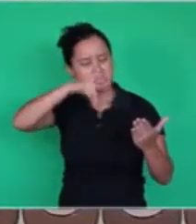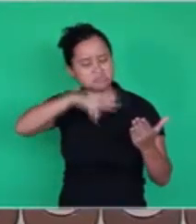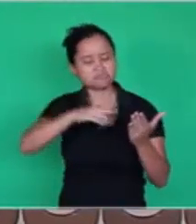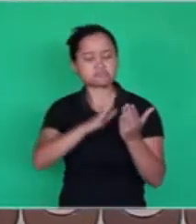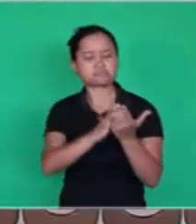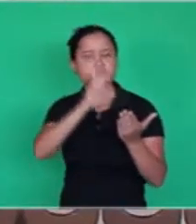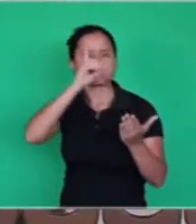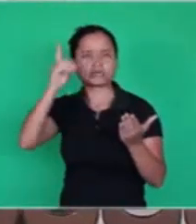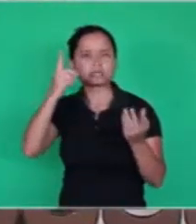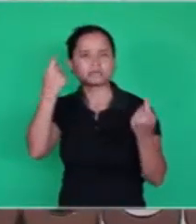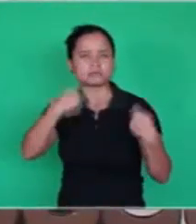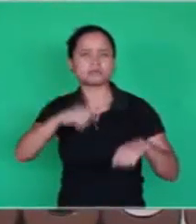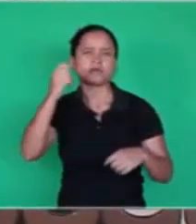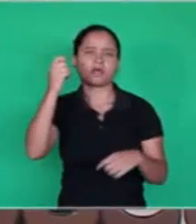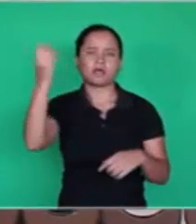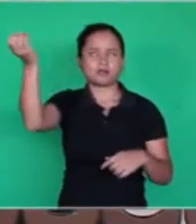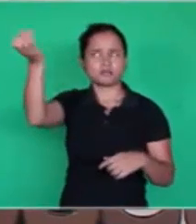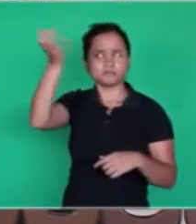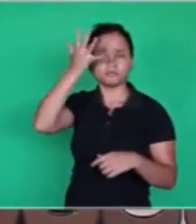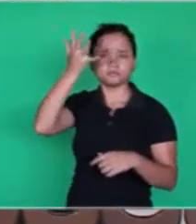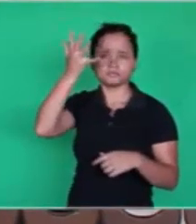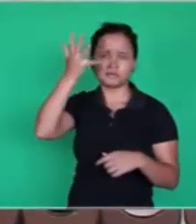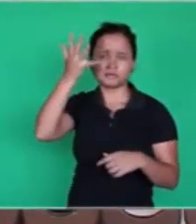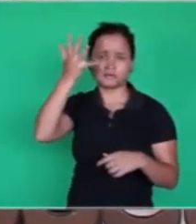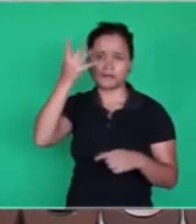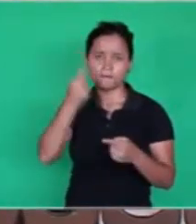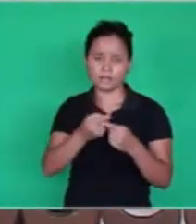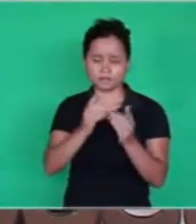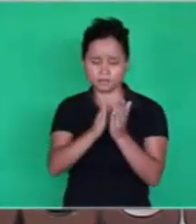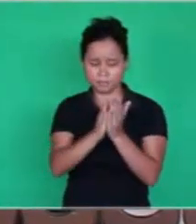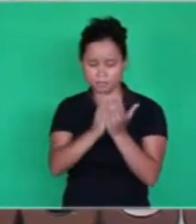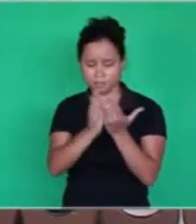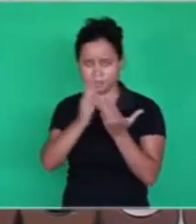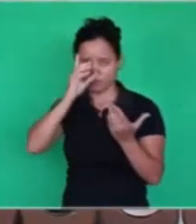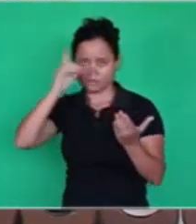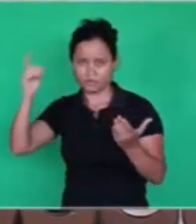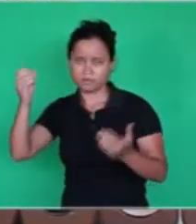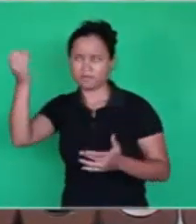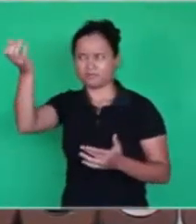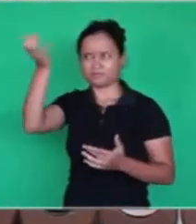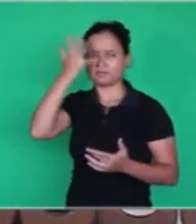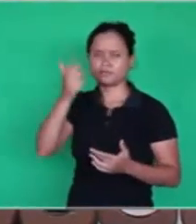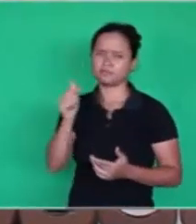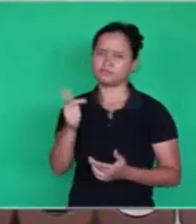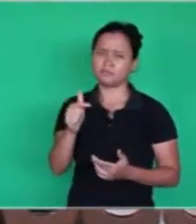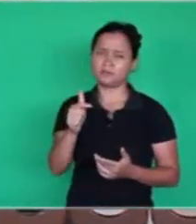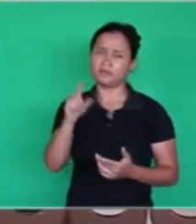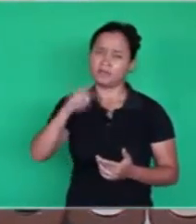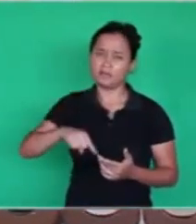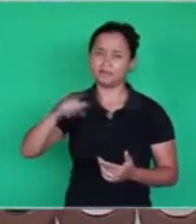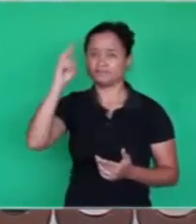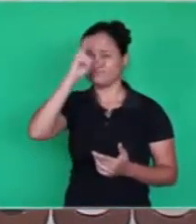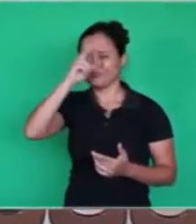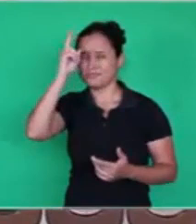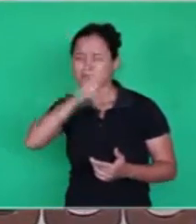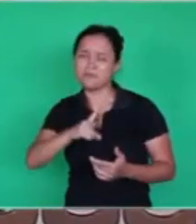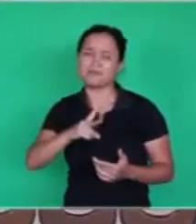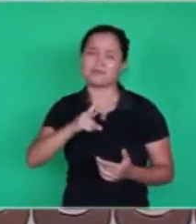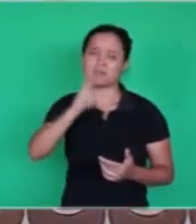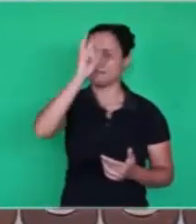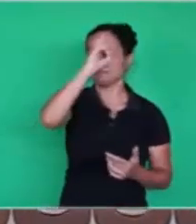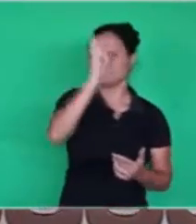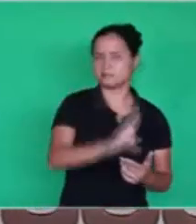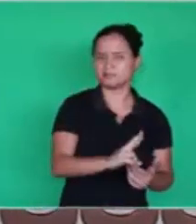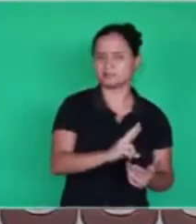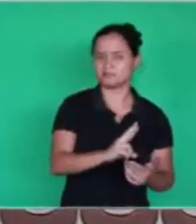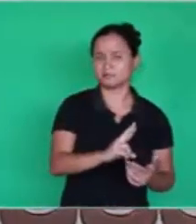my brother, you have to have revelation. The Bible without revelation is just history. It's just a letter. It's